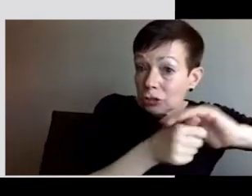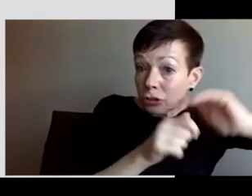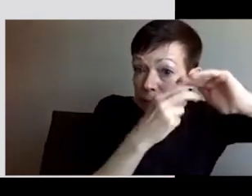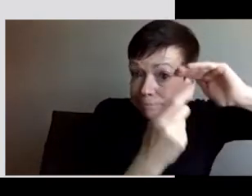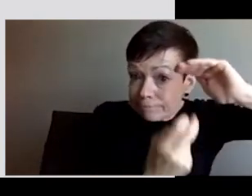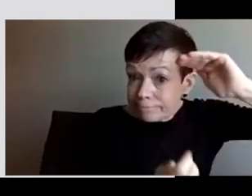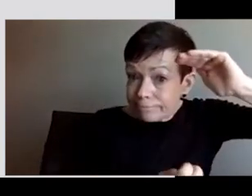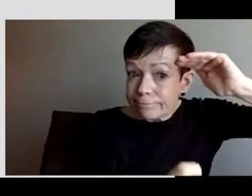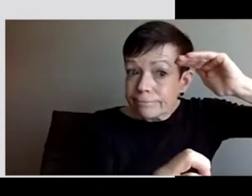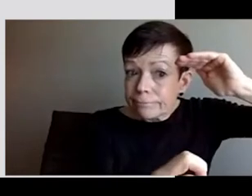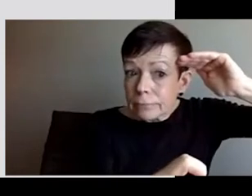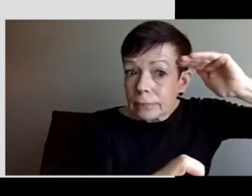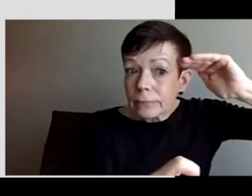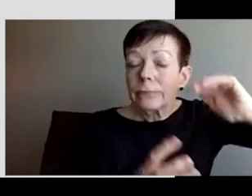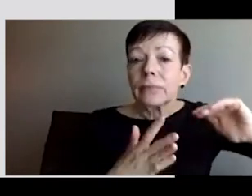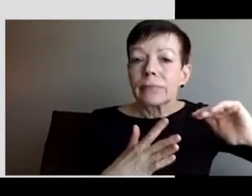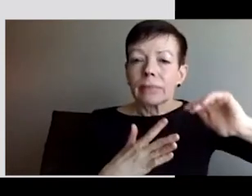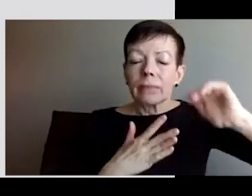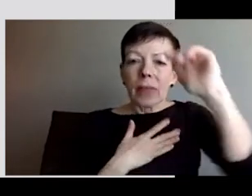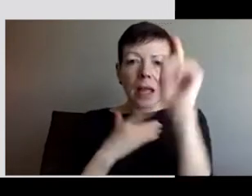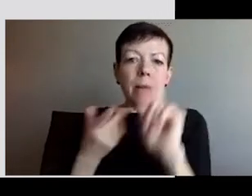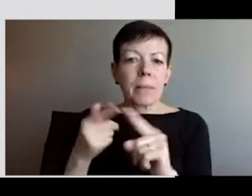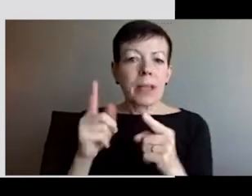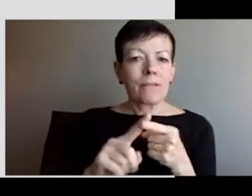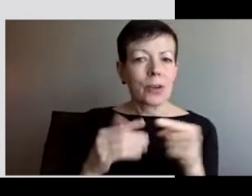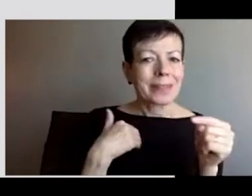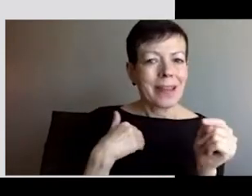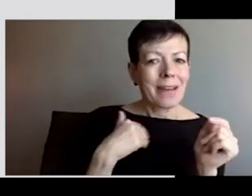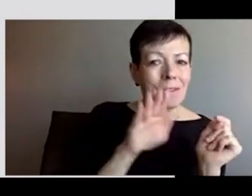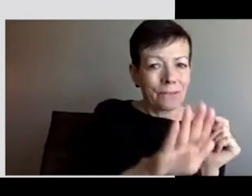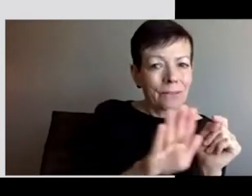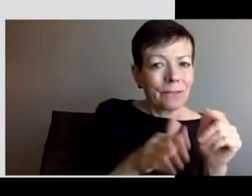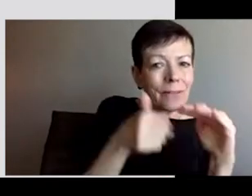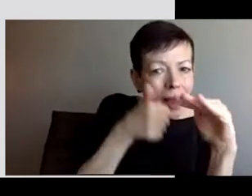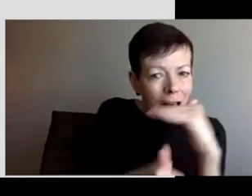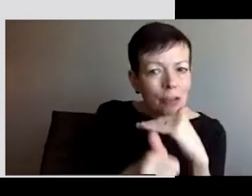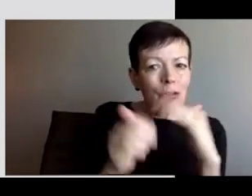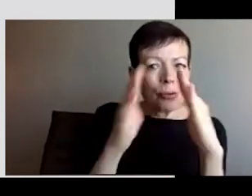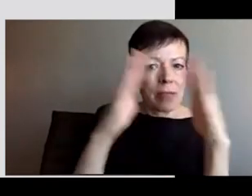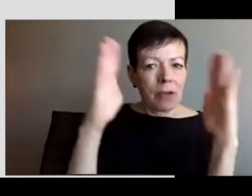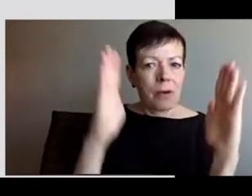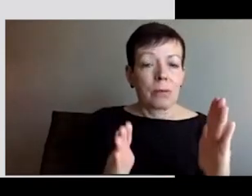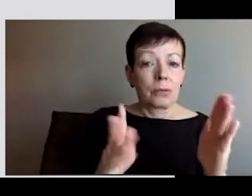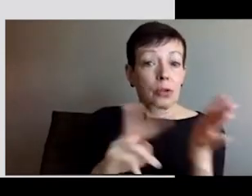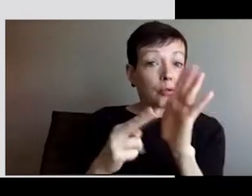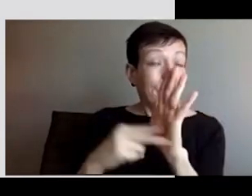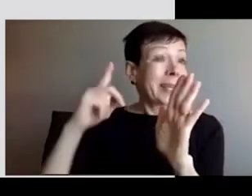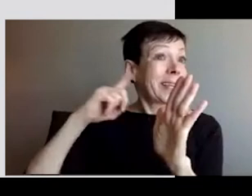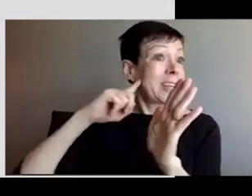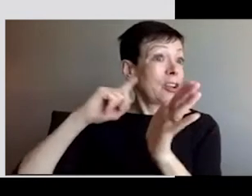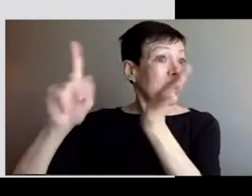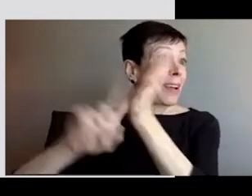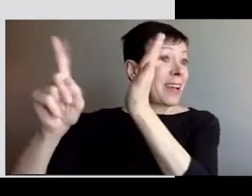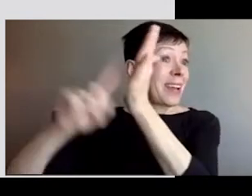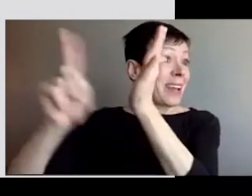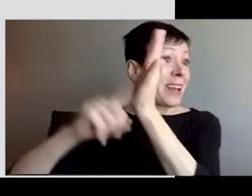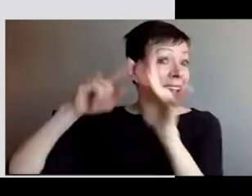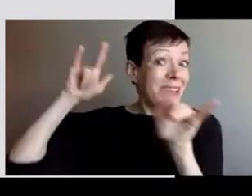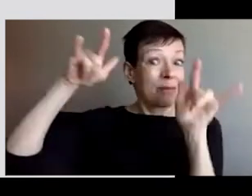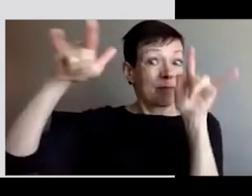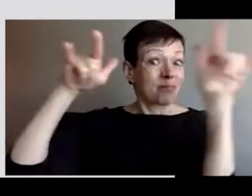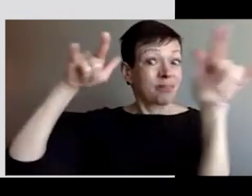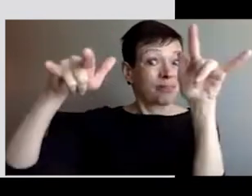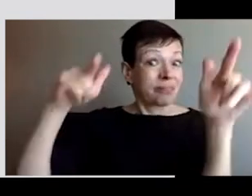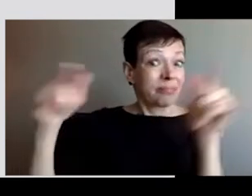and just stayed there until the next siren gave a sign that we were able to go back to normal life.